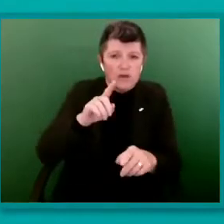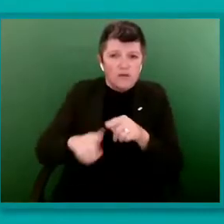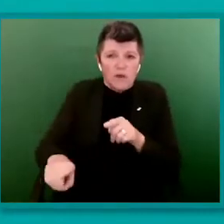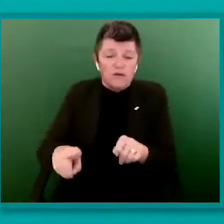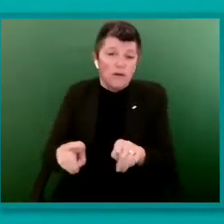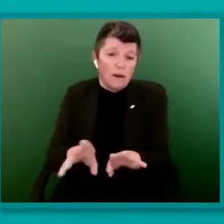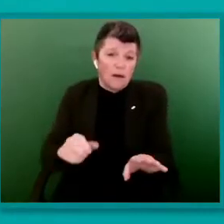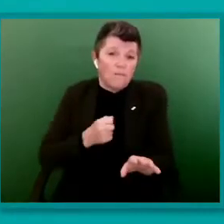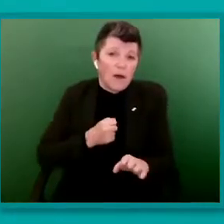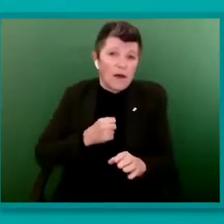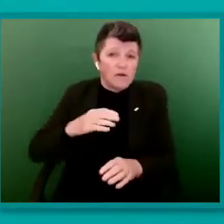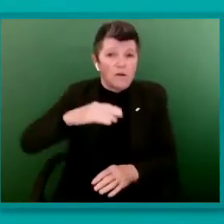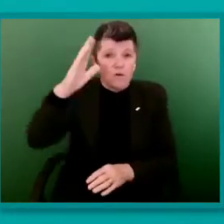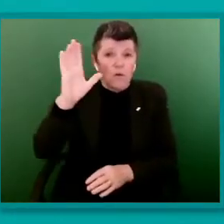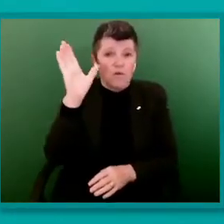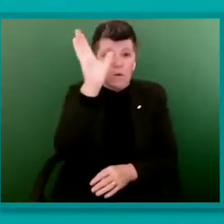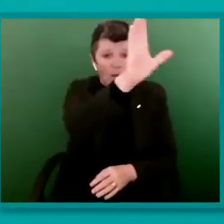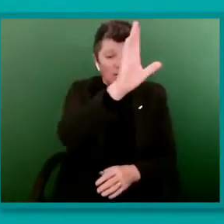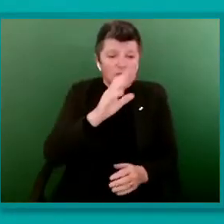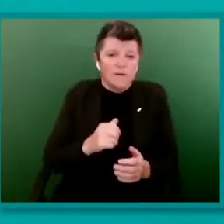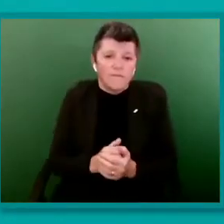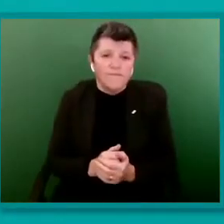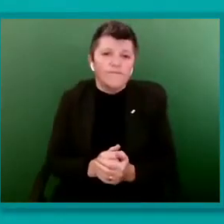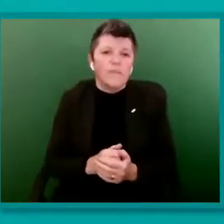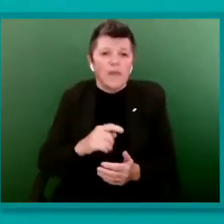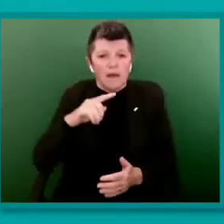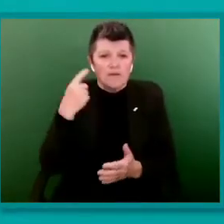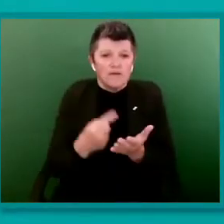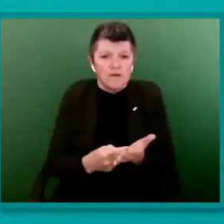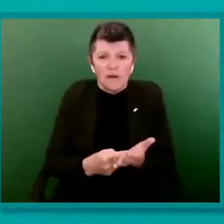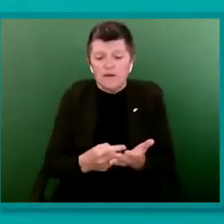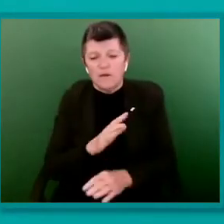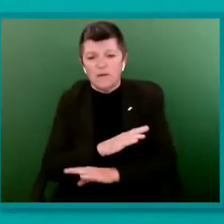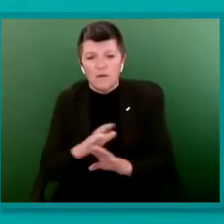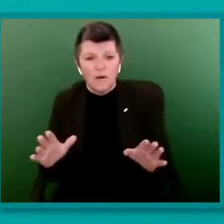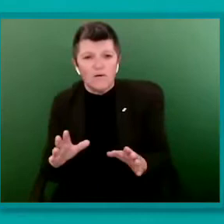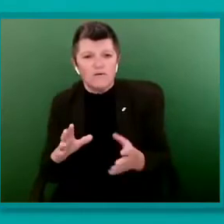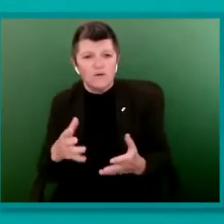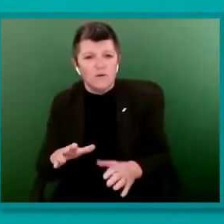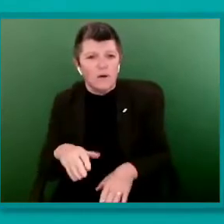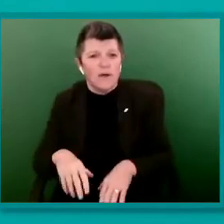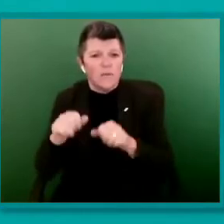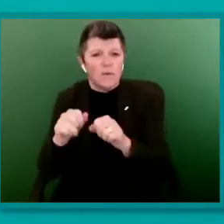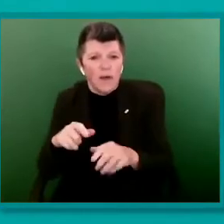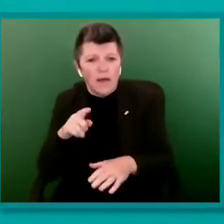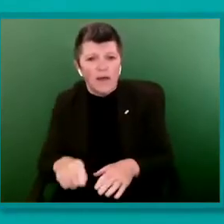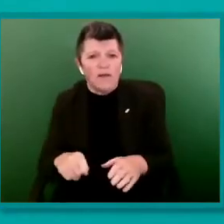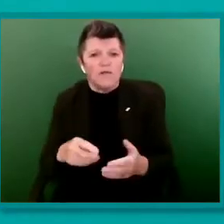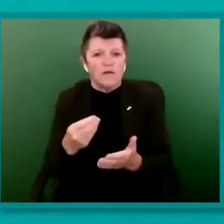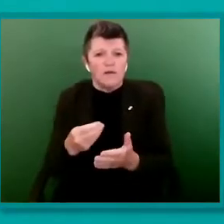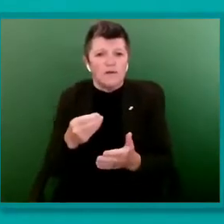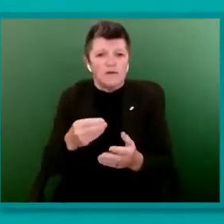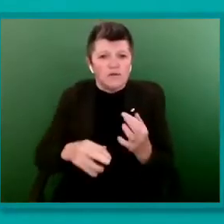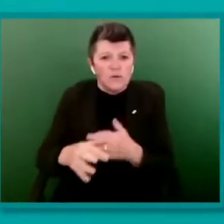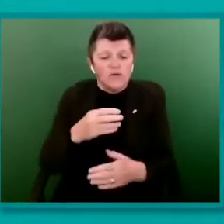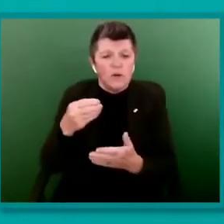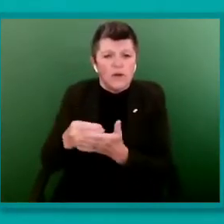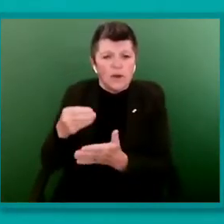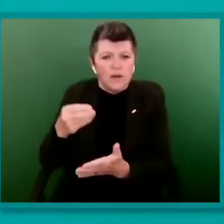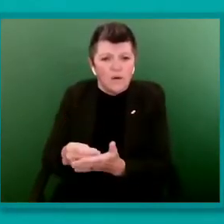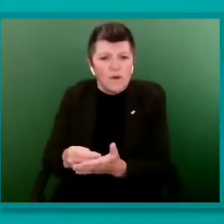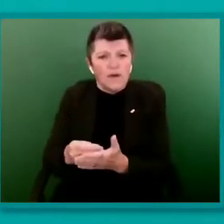not to implement the so-called socio-economic duty in the Equality Act that would have provided that protection, something